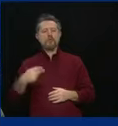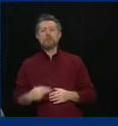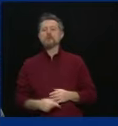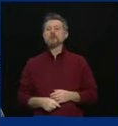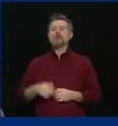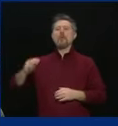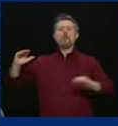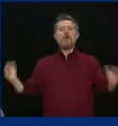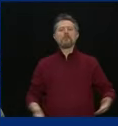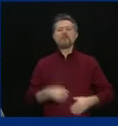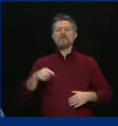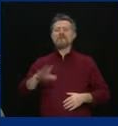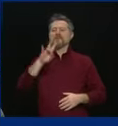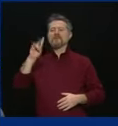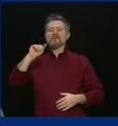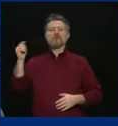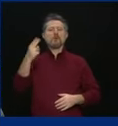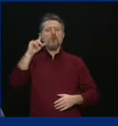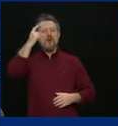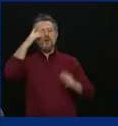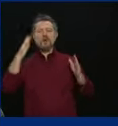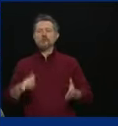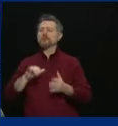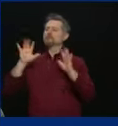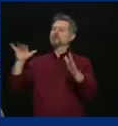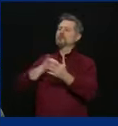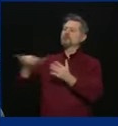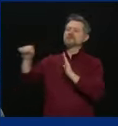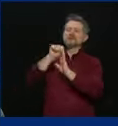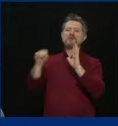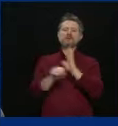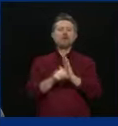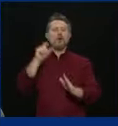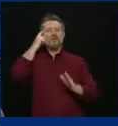The 57th governor of the great state of New York, Governor Kathy Hochul.